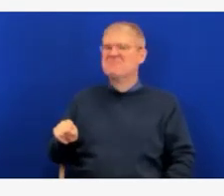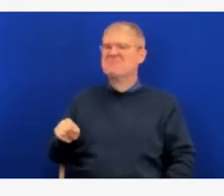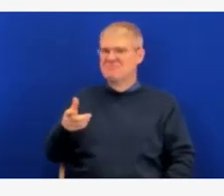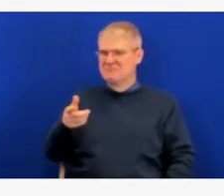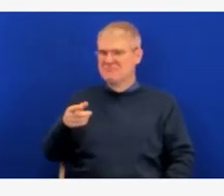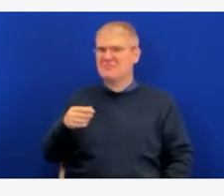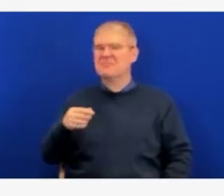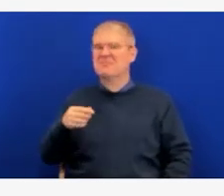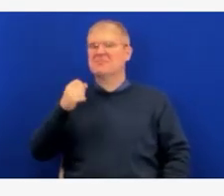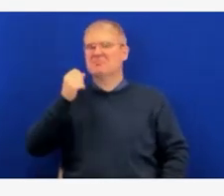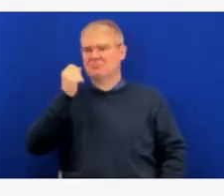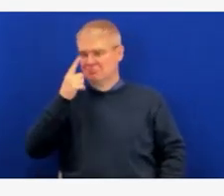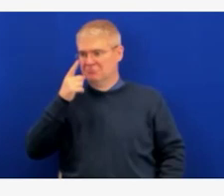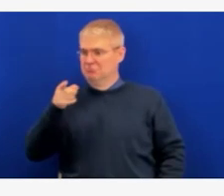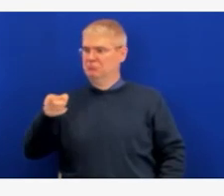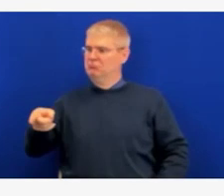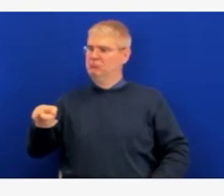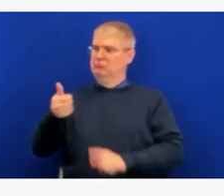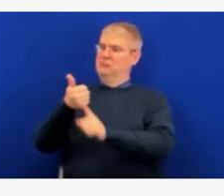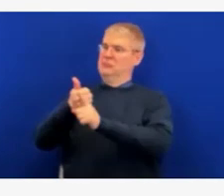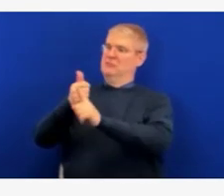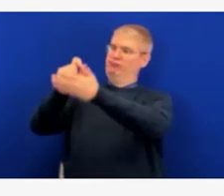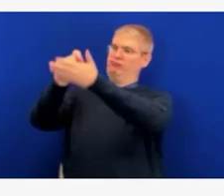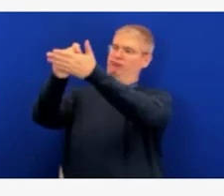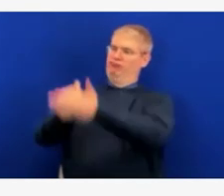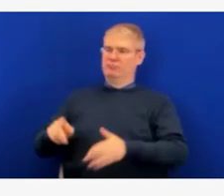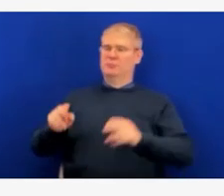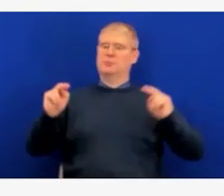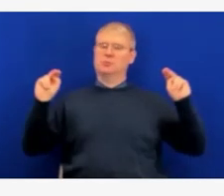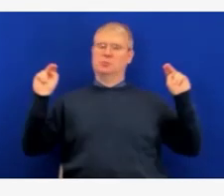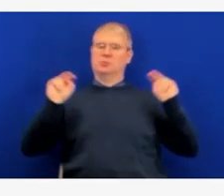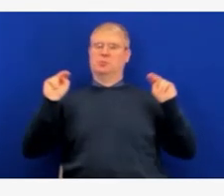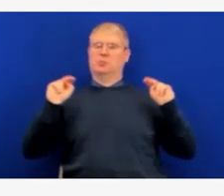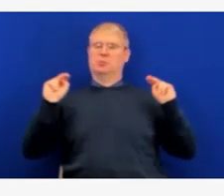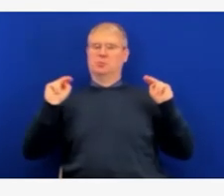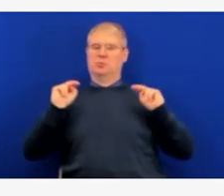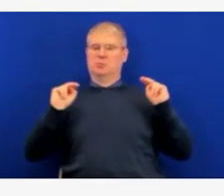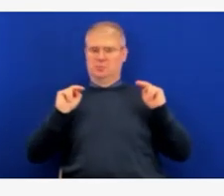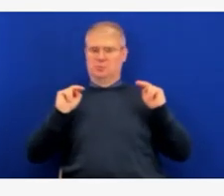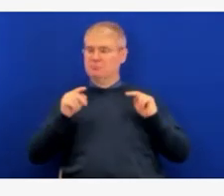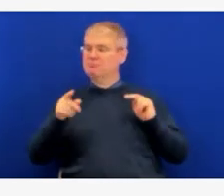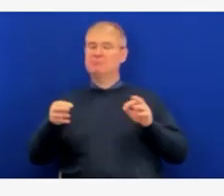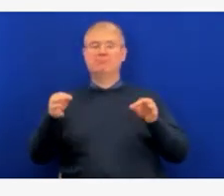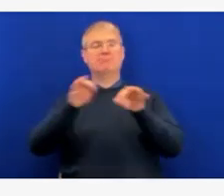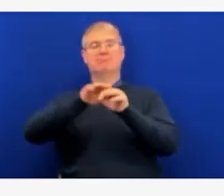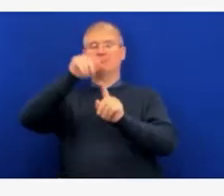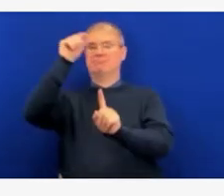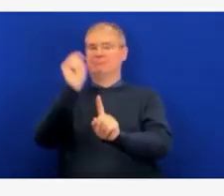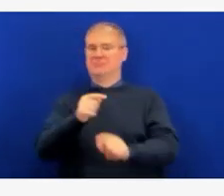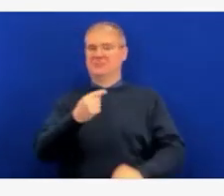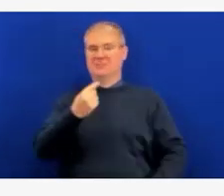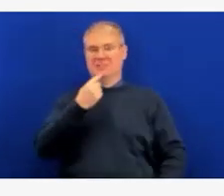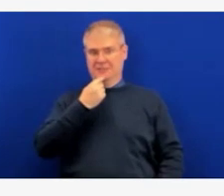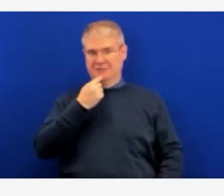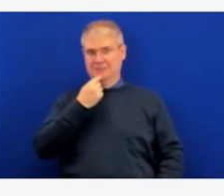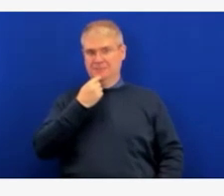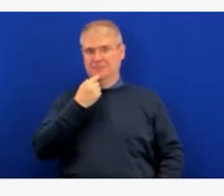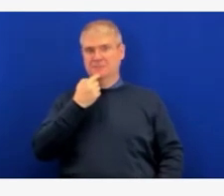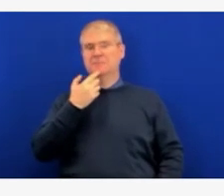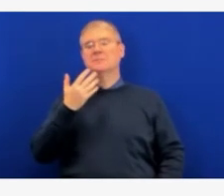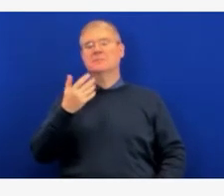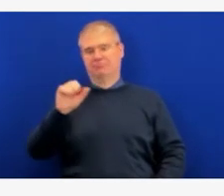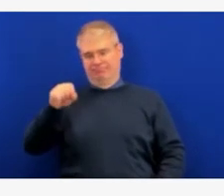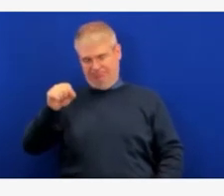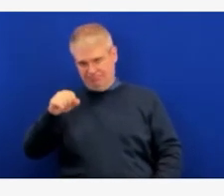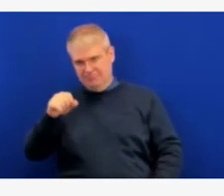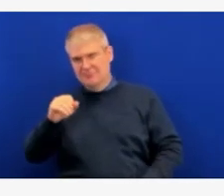that natural immunity, in some cases, can be better than vaccine or more robust than vaccine-induced immunity. But as Dr. Turner pointed out, it